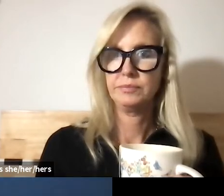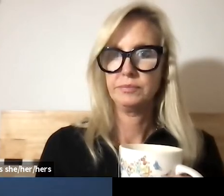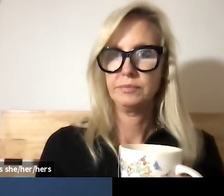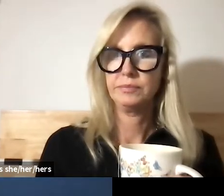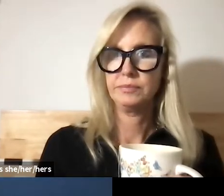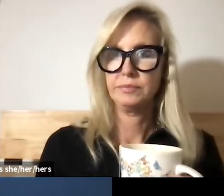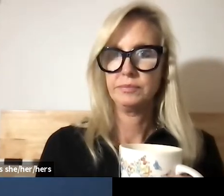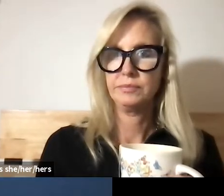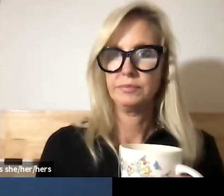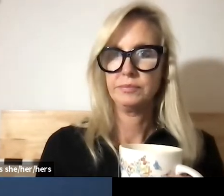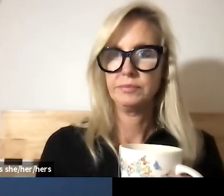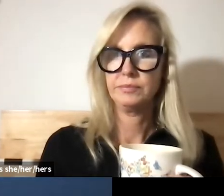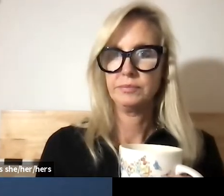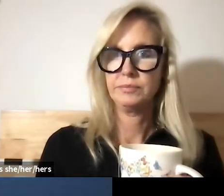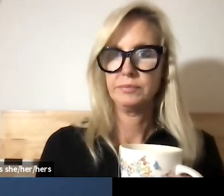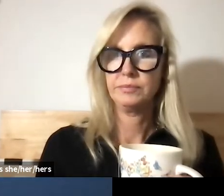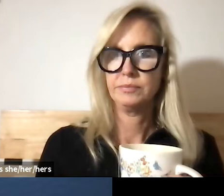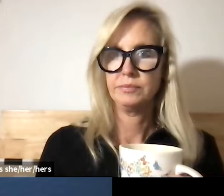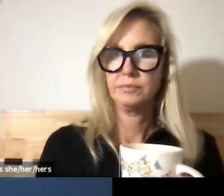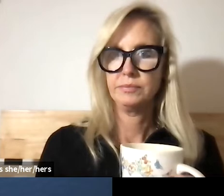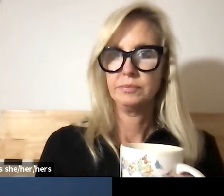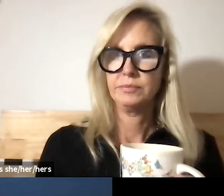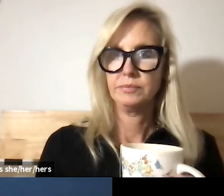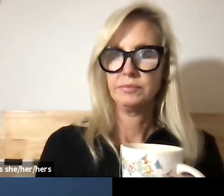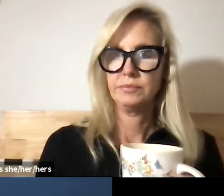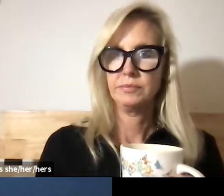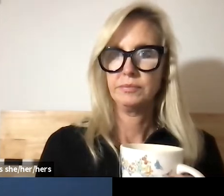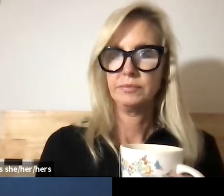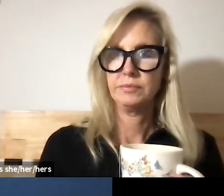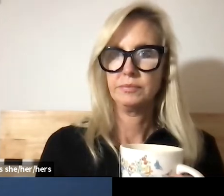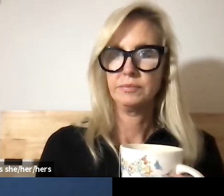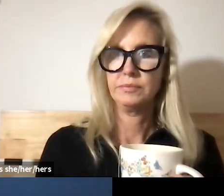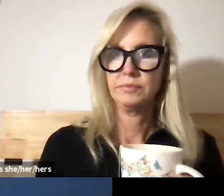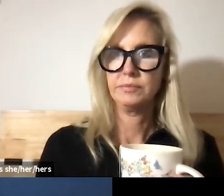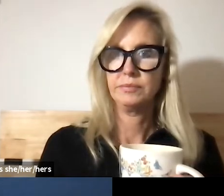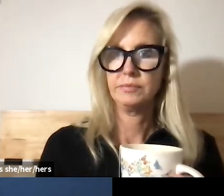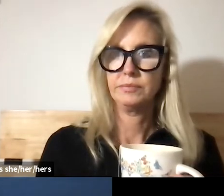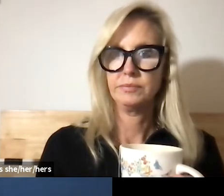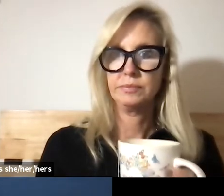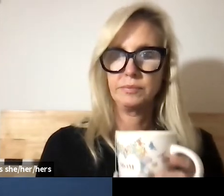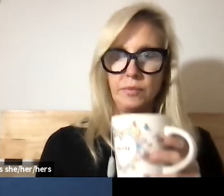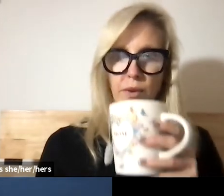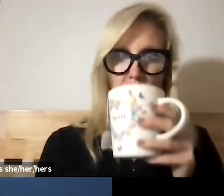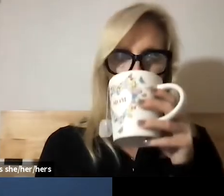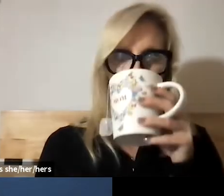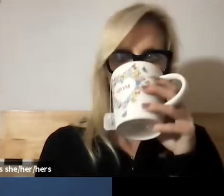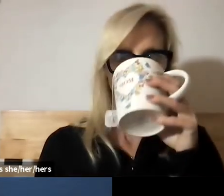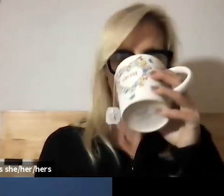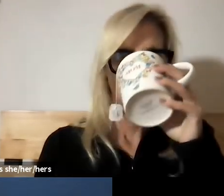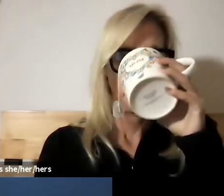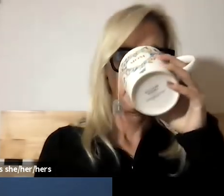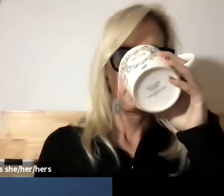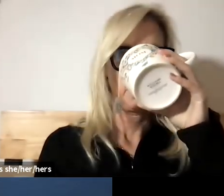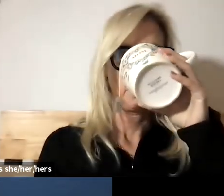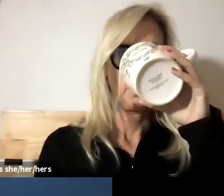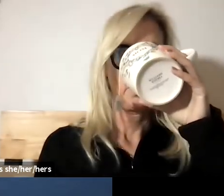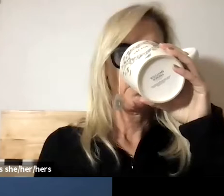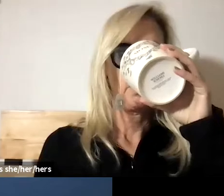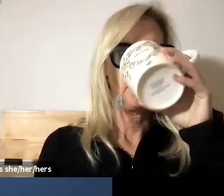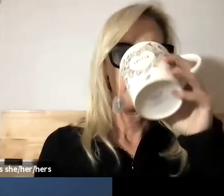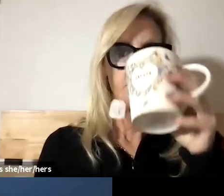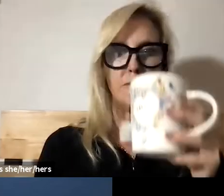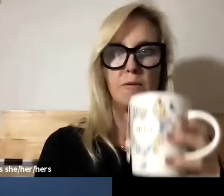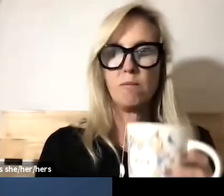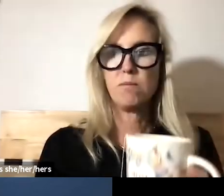productions i know we had a great turnout to these events and that our students and theater teachers put a lot of work incredible performances